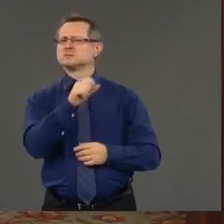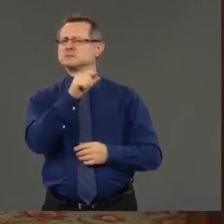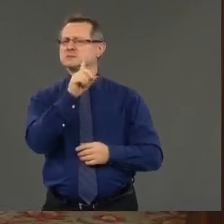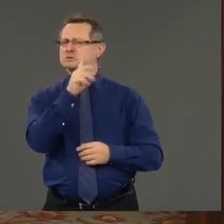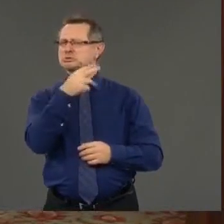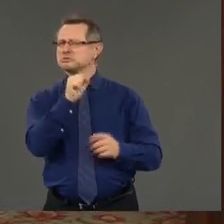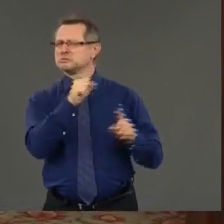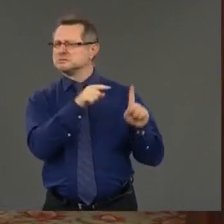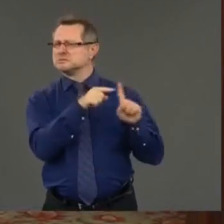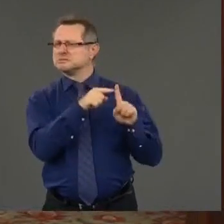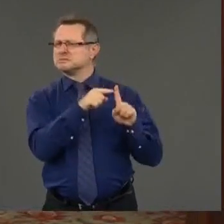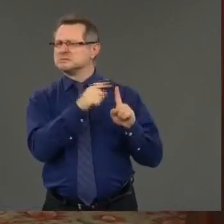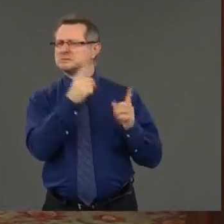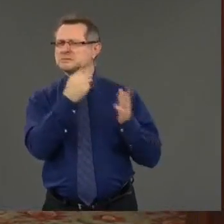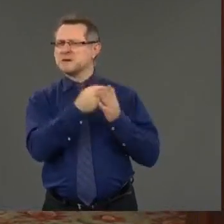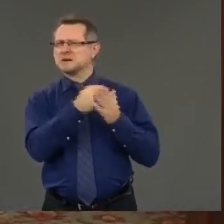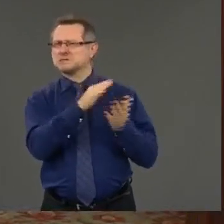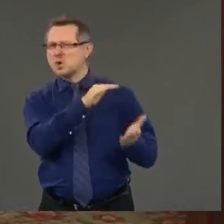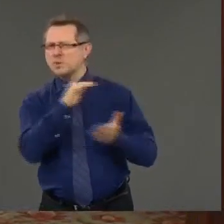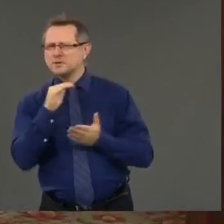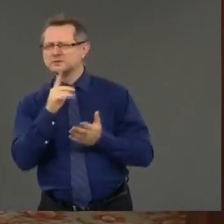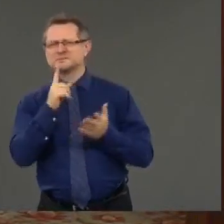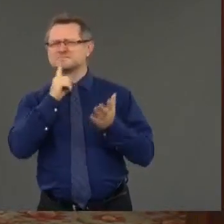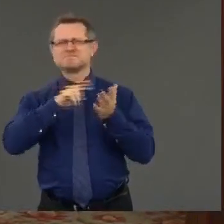of compensation, what are you looking for? I think it goes on a number of levels. Number one.